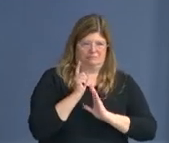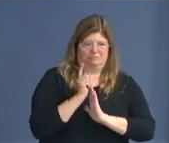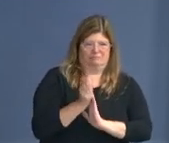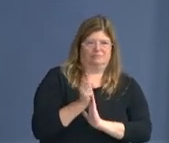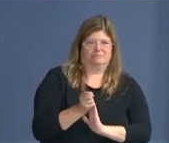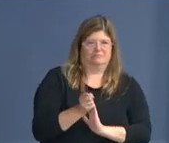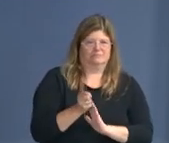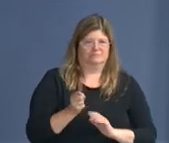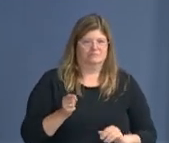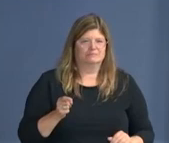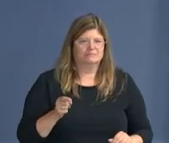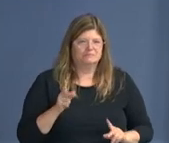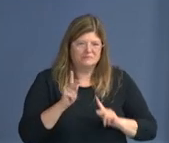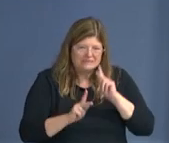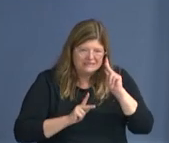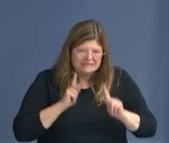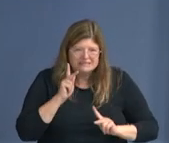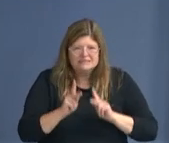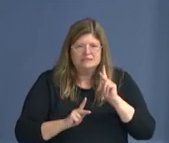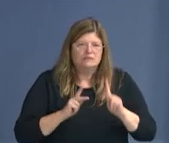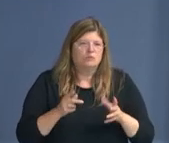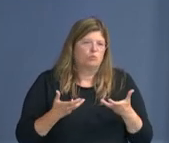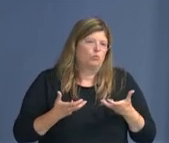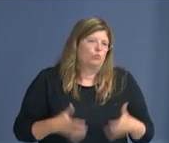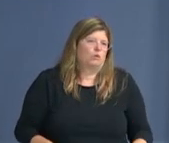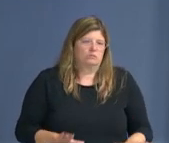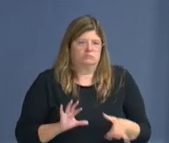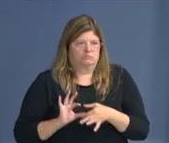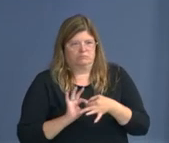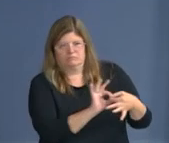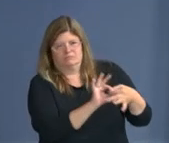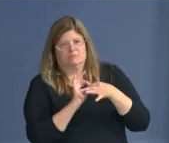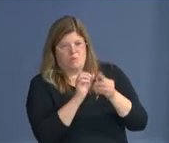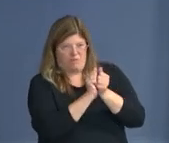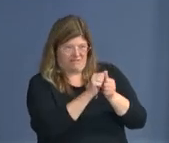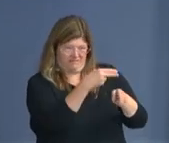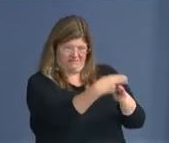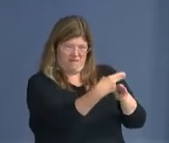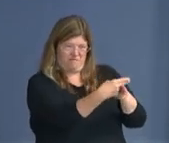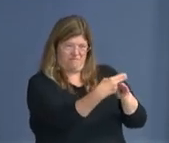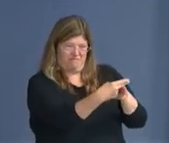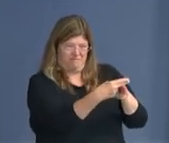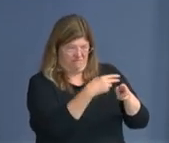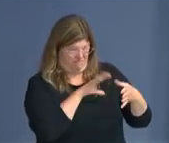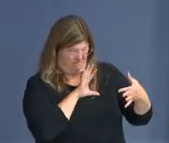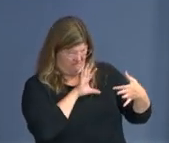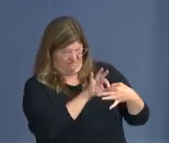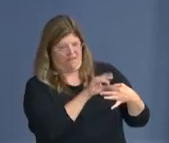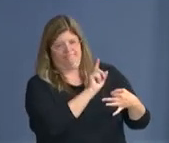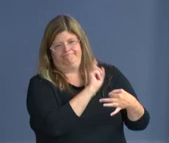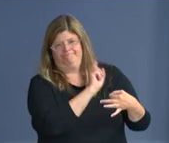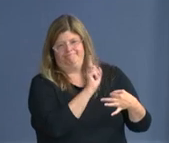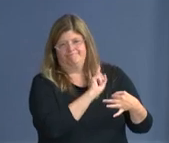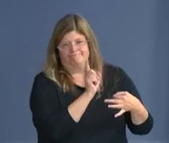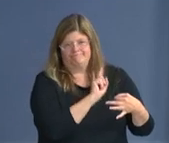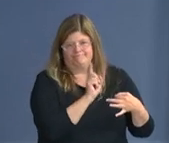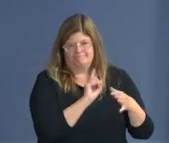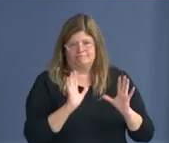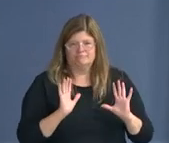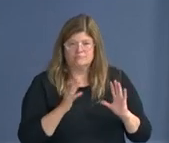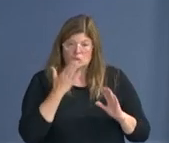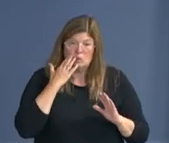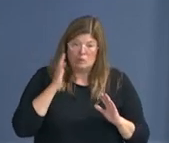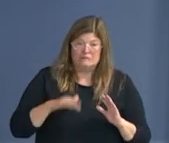shedding, uh, that attachment. And so, uh, we know the, the legacy of President Wilson.